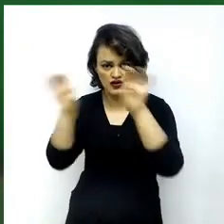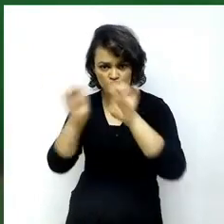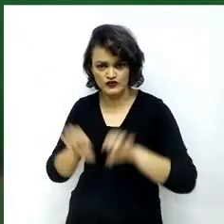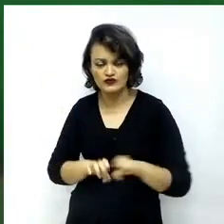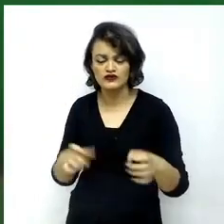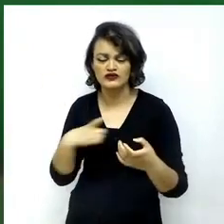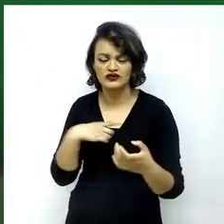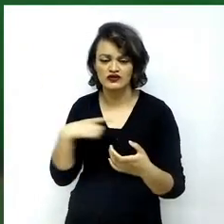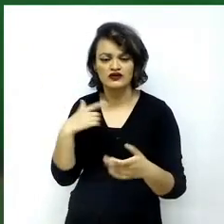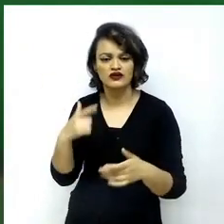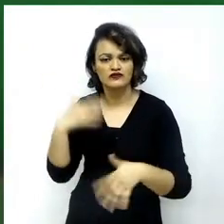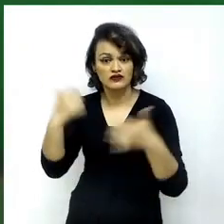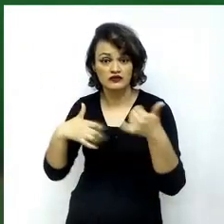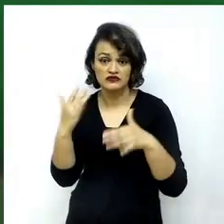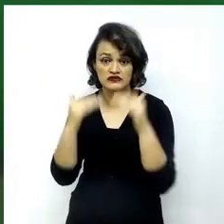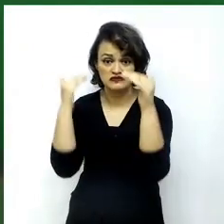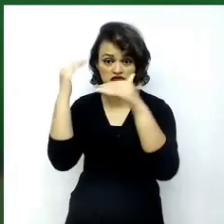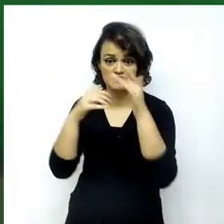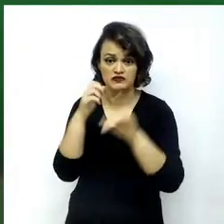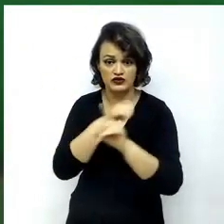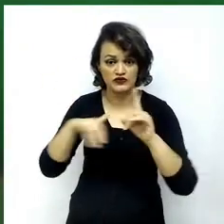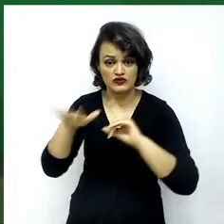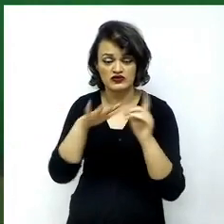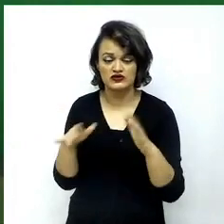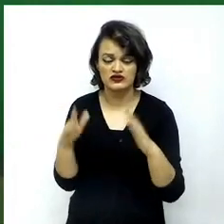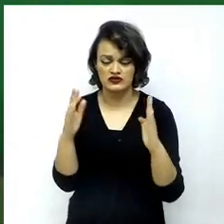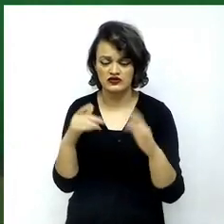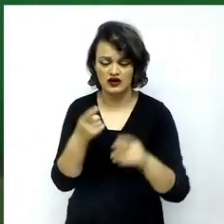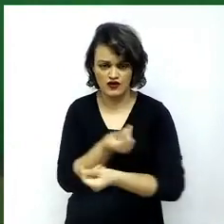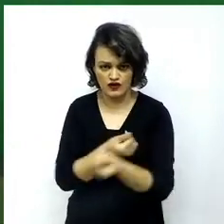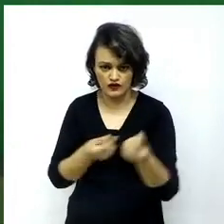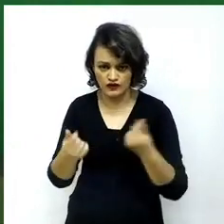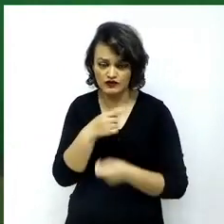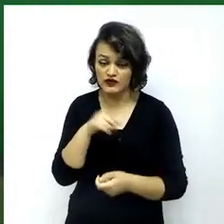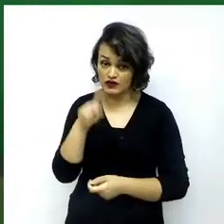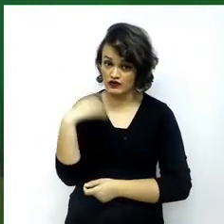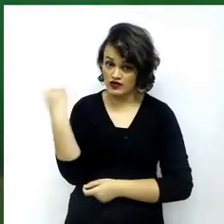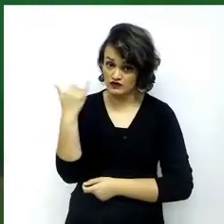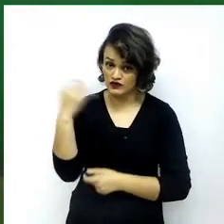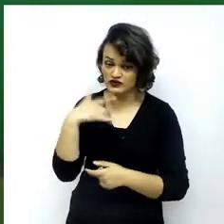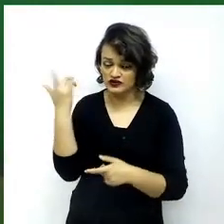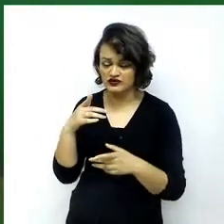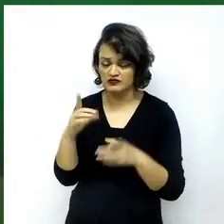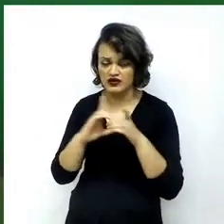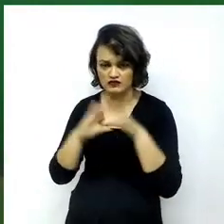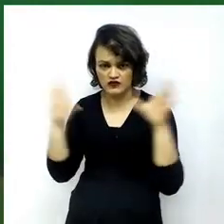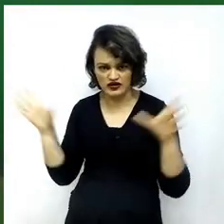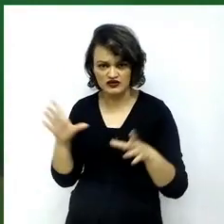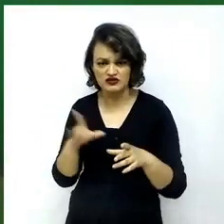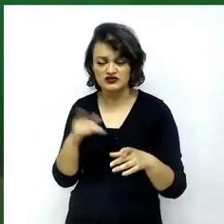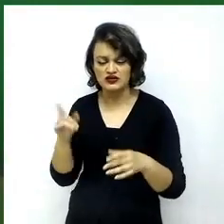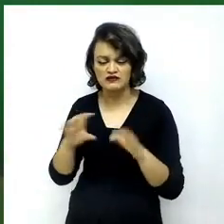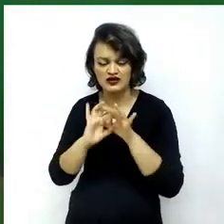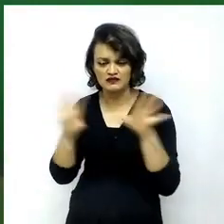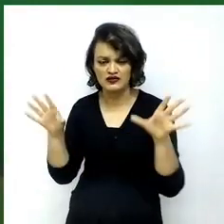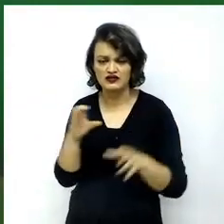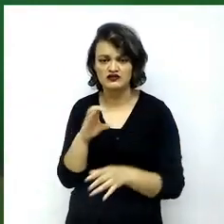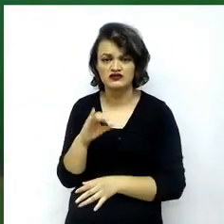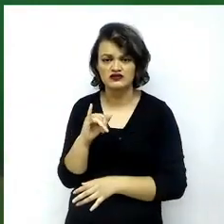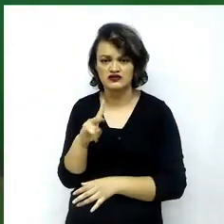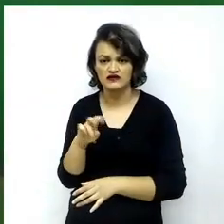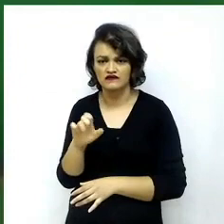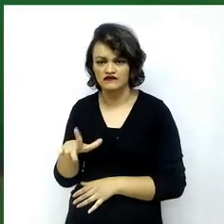not only that, it is imperative and essential for democracy, for the maintenance of civil liberties and for good governance.